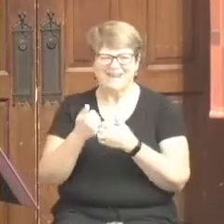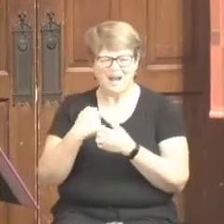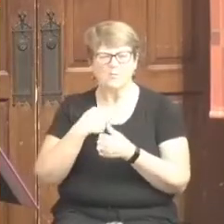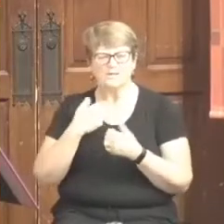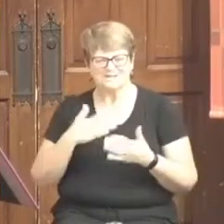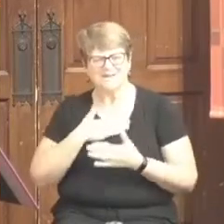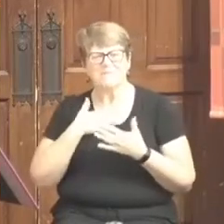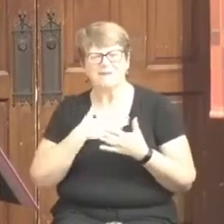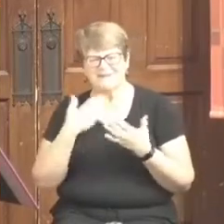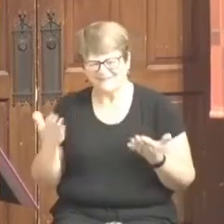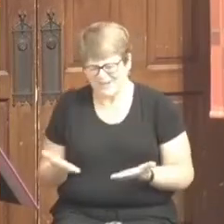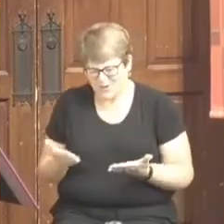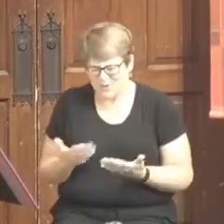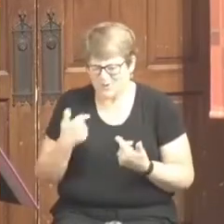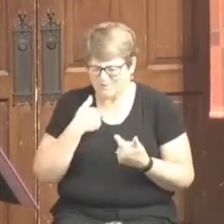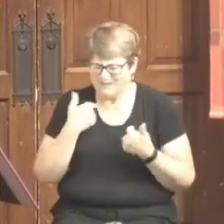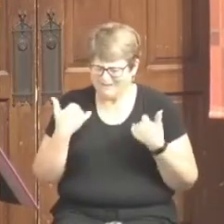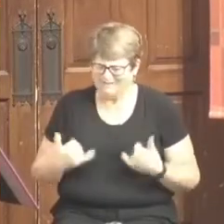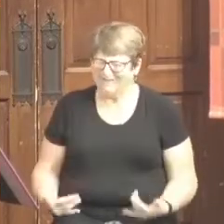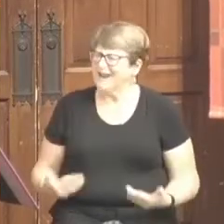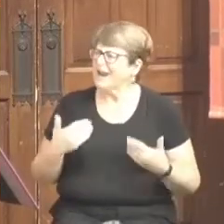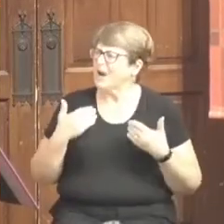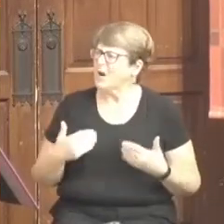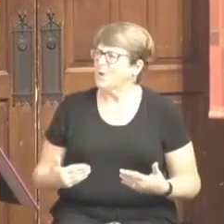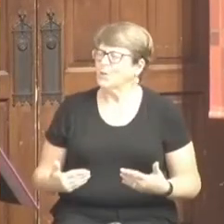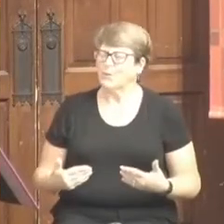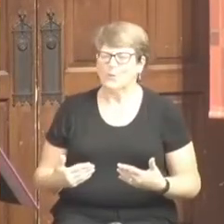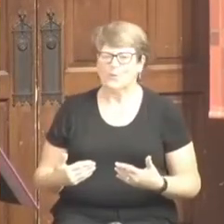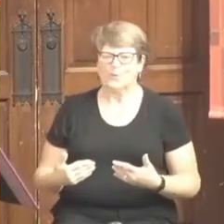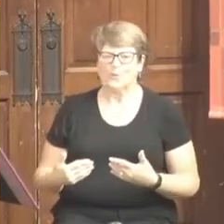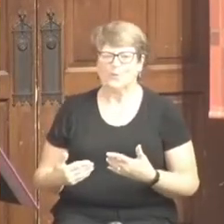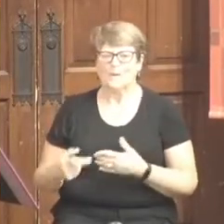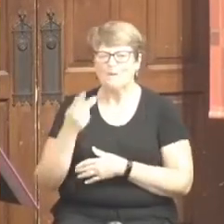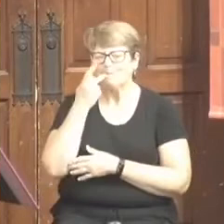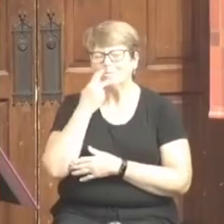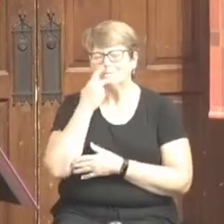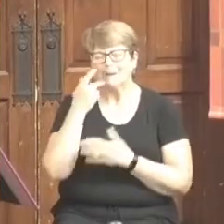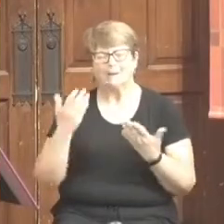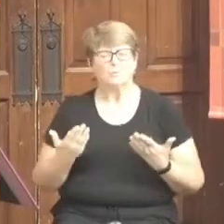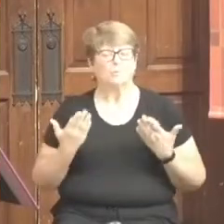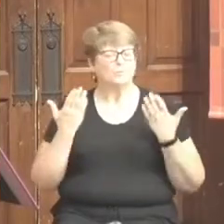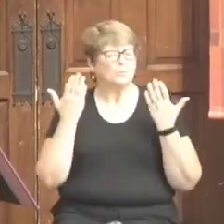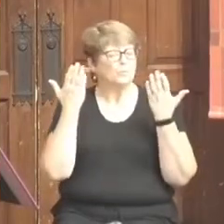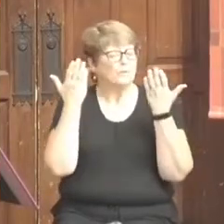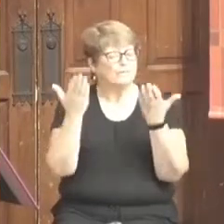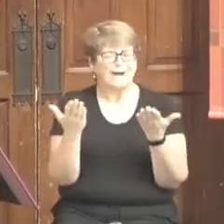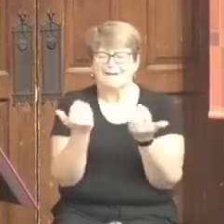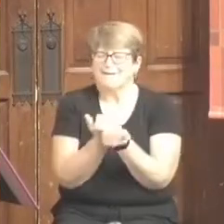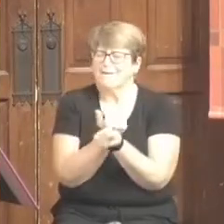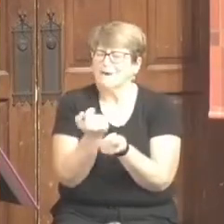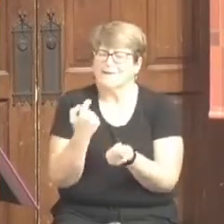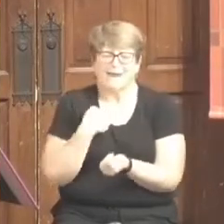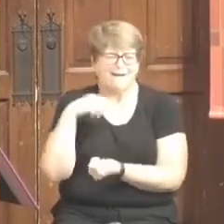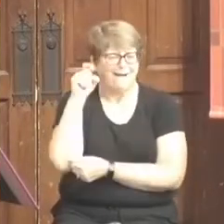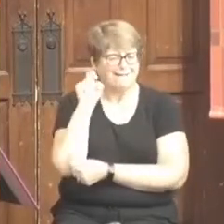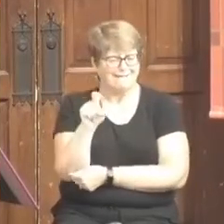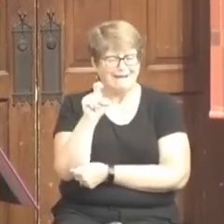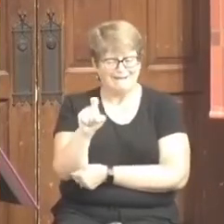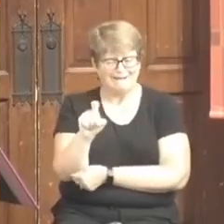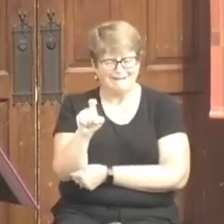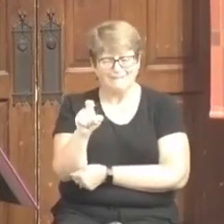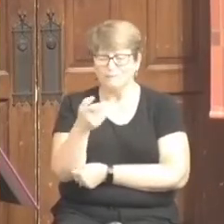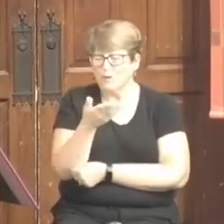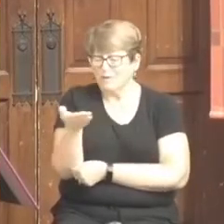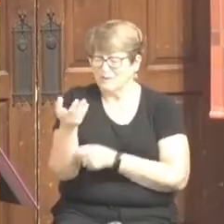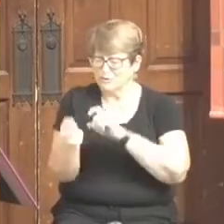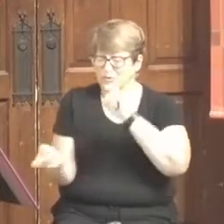but also just providing everything I needed to help this transition to go well.